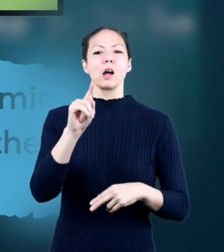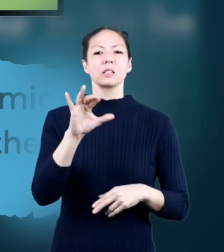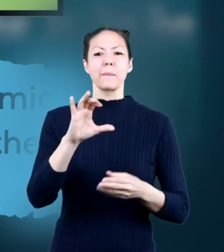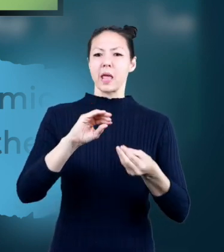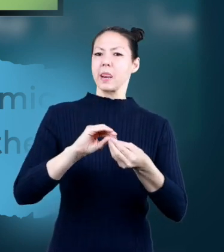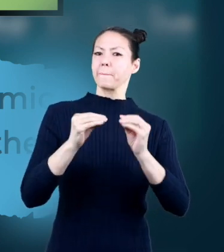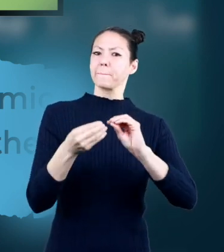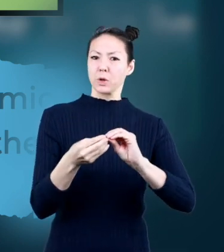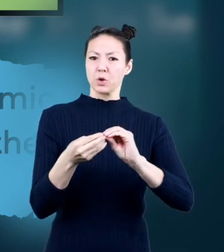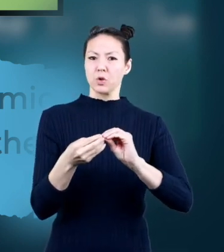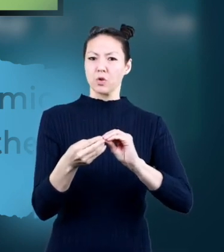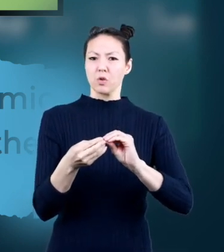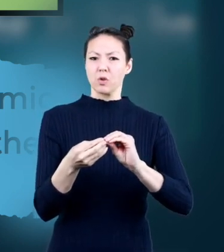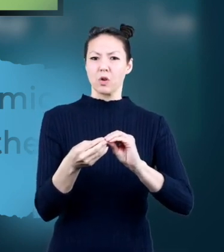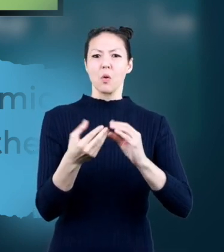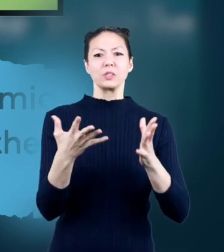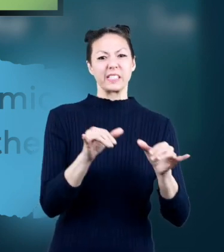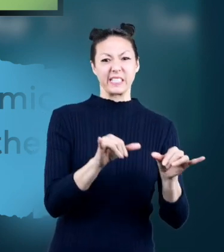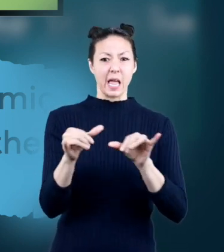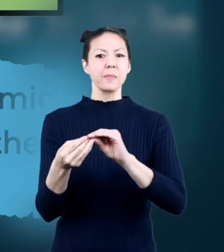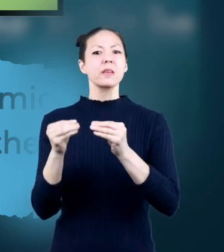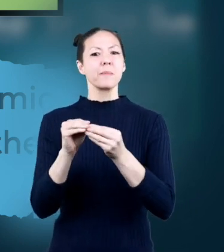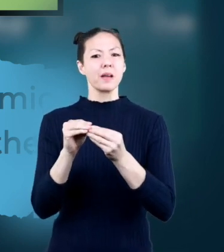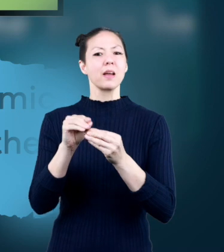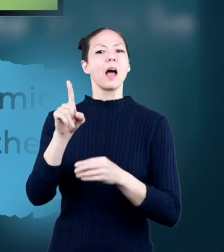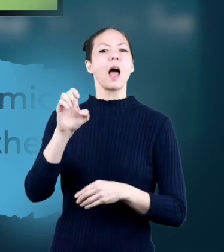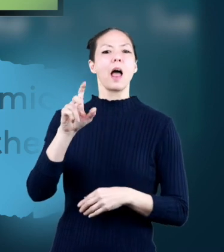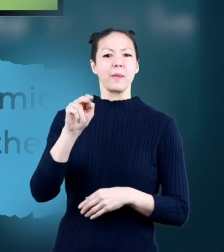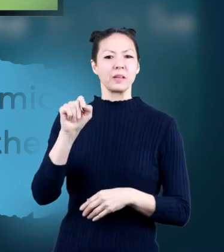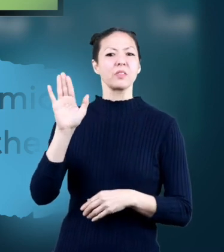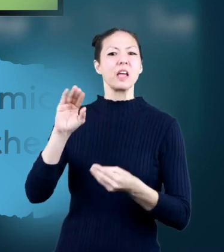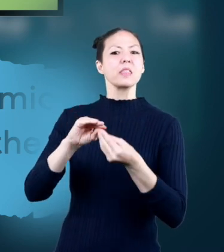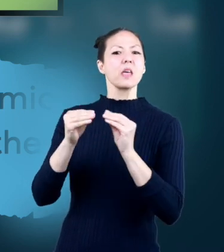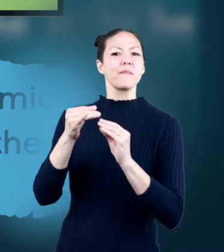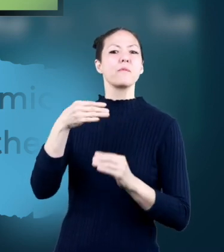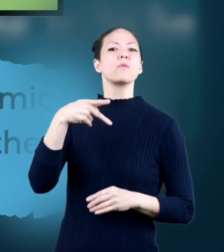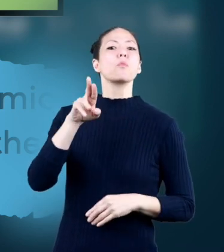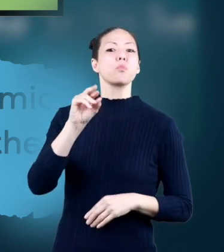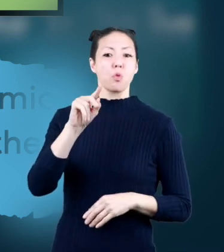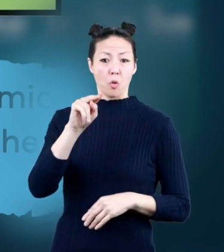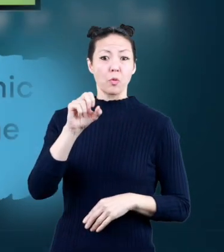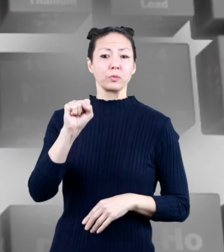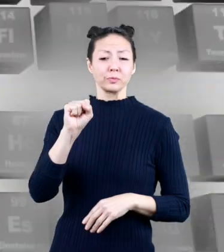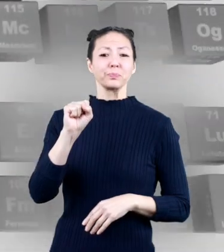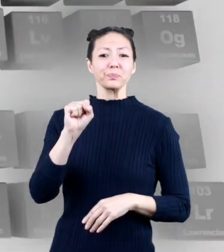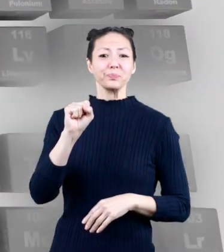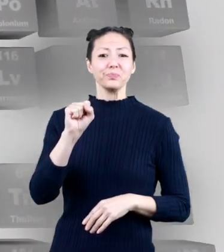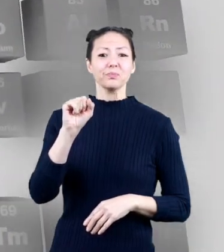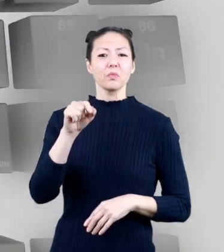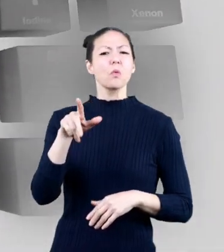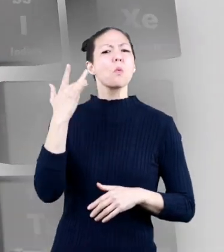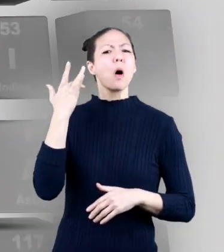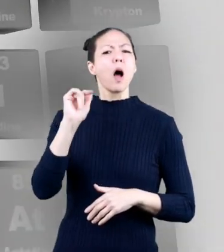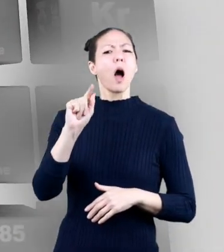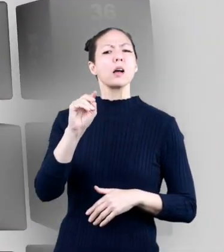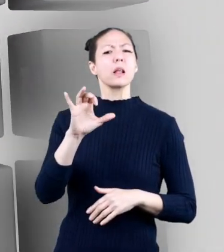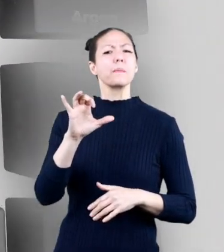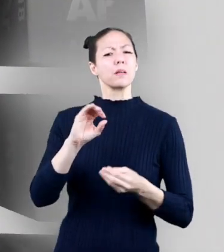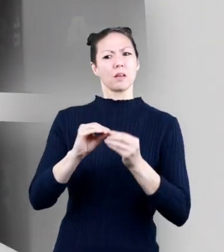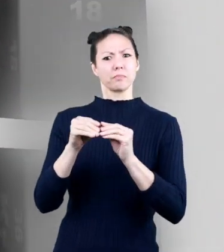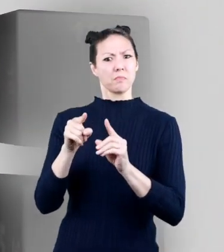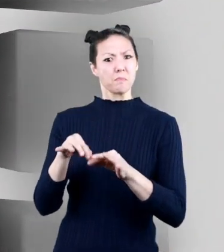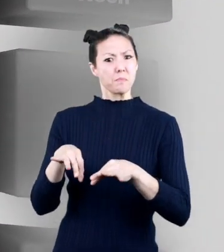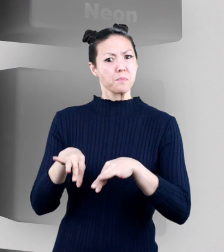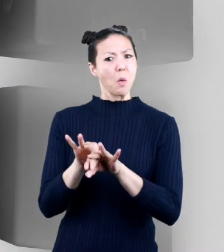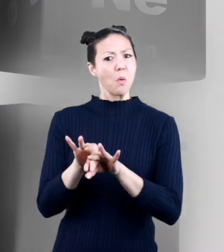atomic number which is the same number as the elements number of protons why is this atomic number